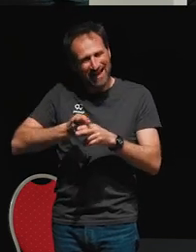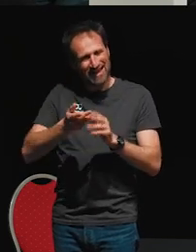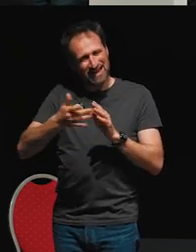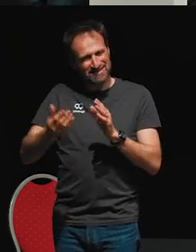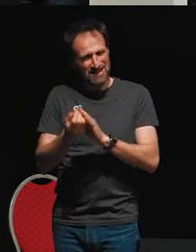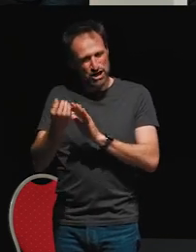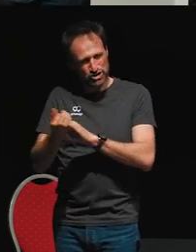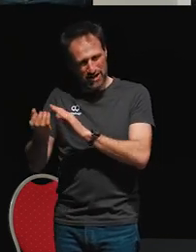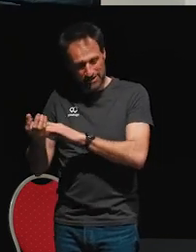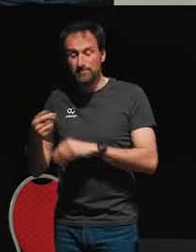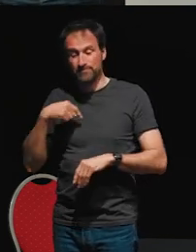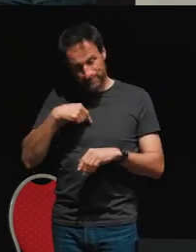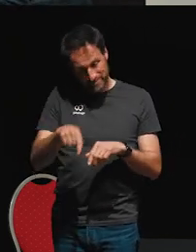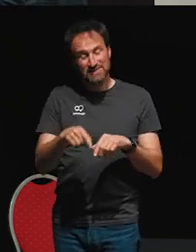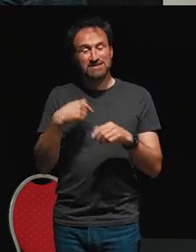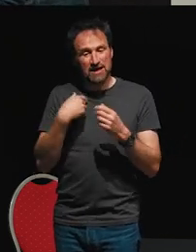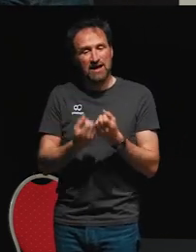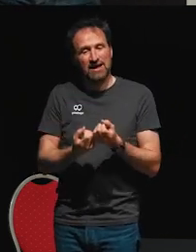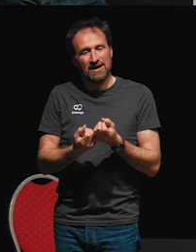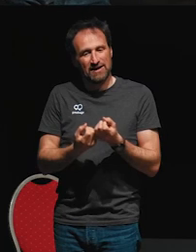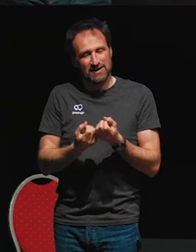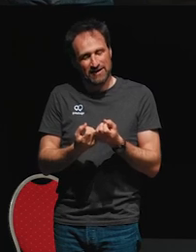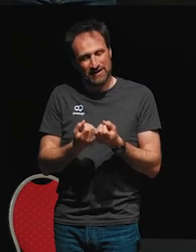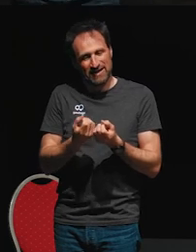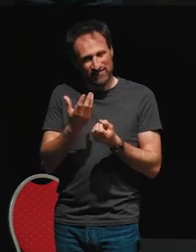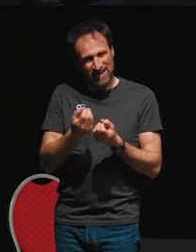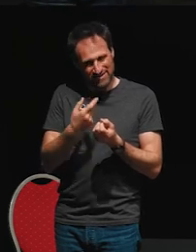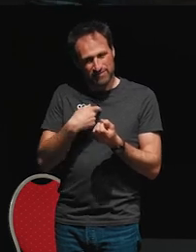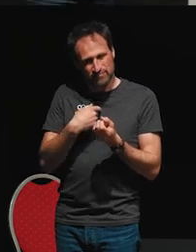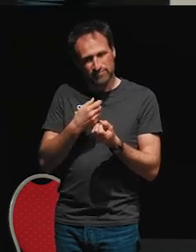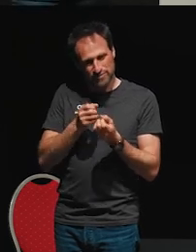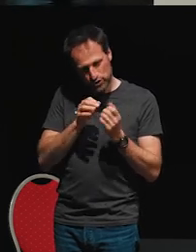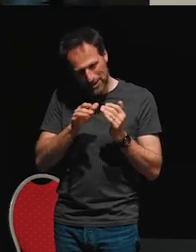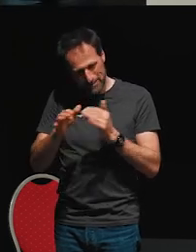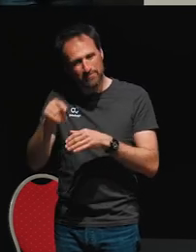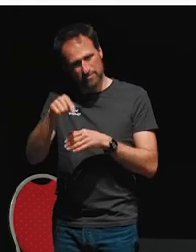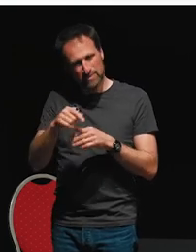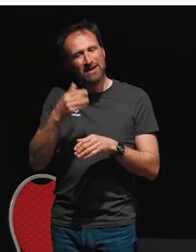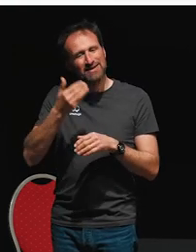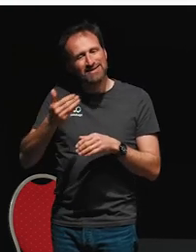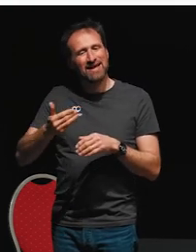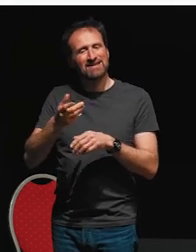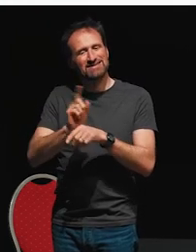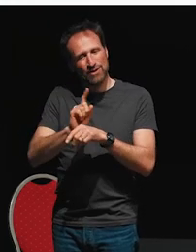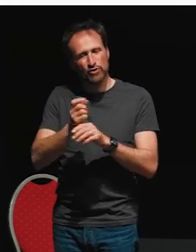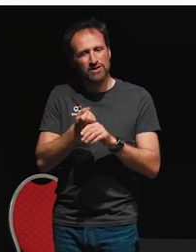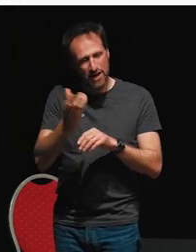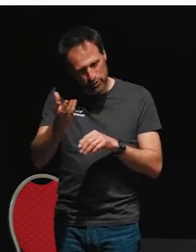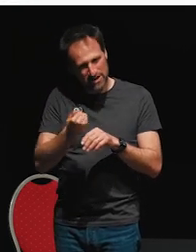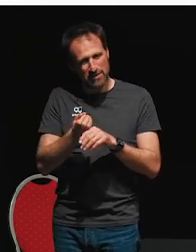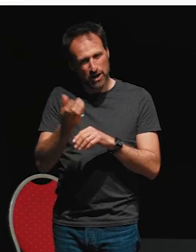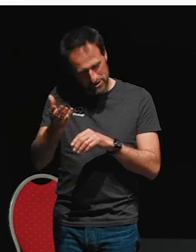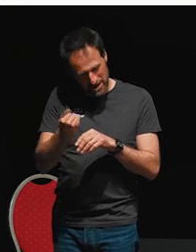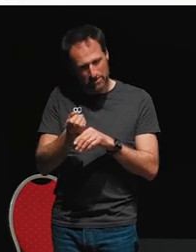have a stream that emits every second, and it's emitting these incrementing integers. So I can use that to calculate how many seconds are